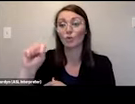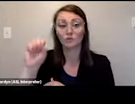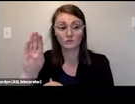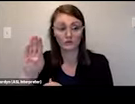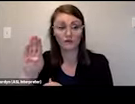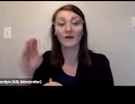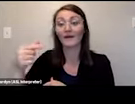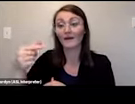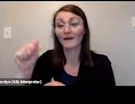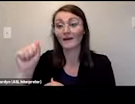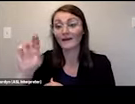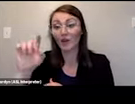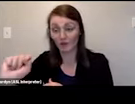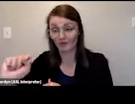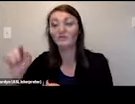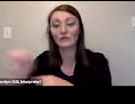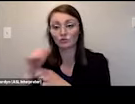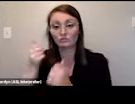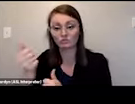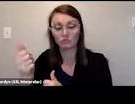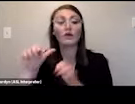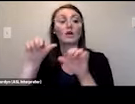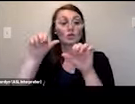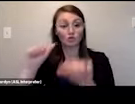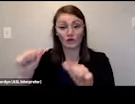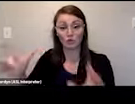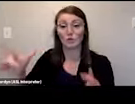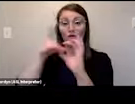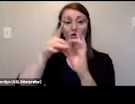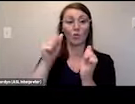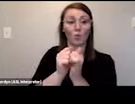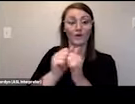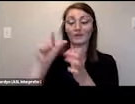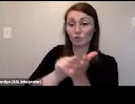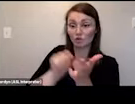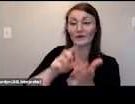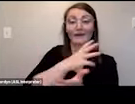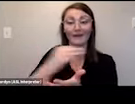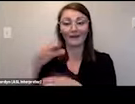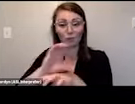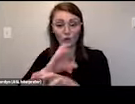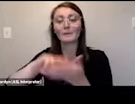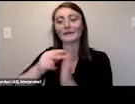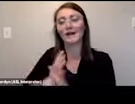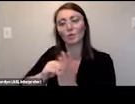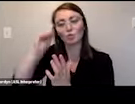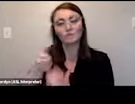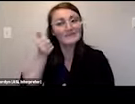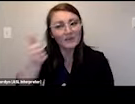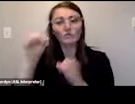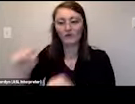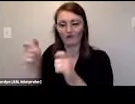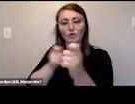computer and the computer was using zoom text so that way the students could control the printer in an accessible way we're